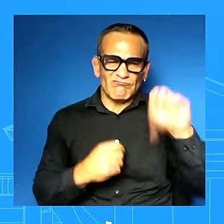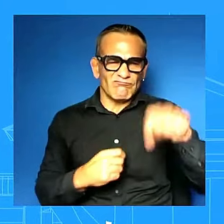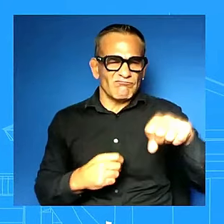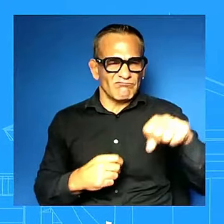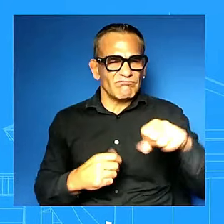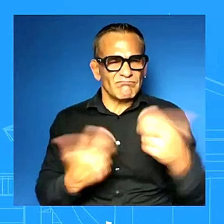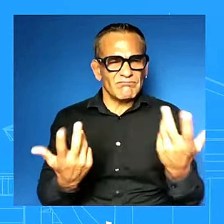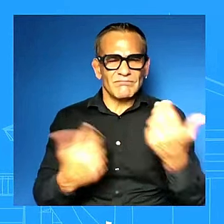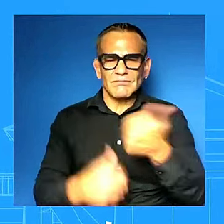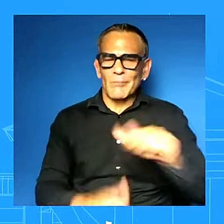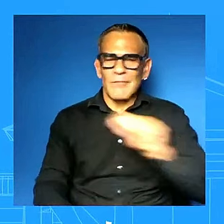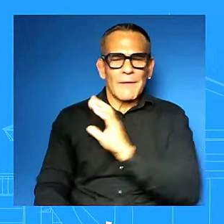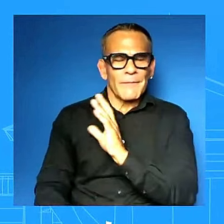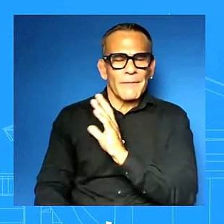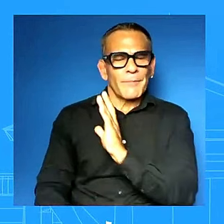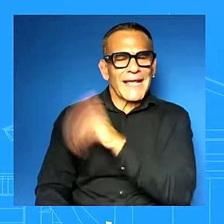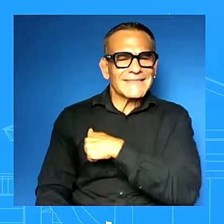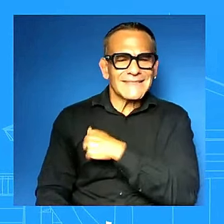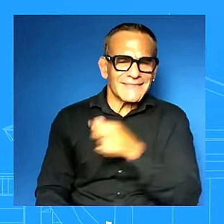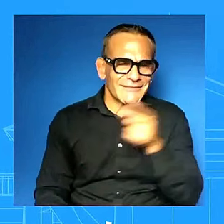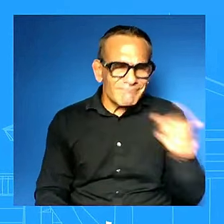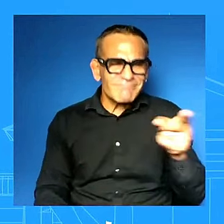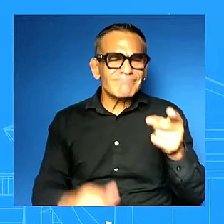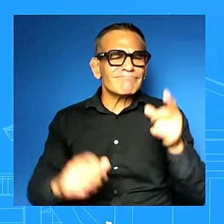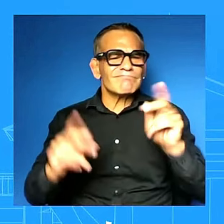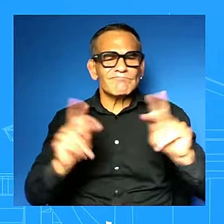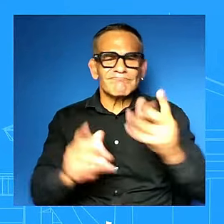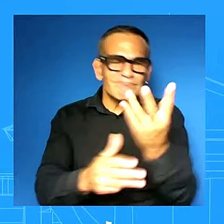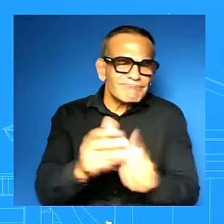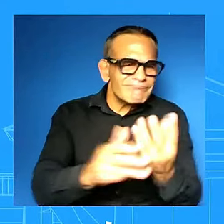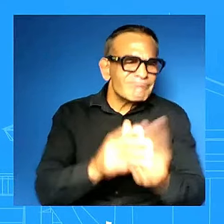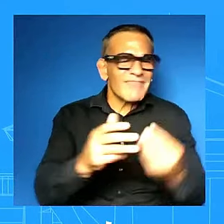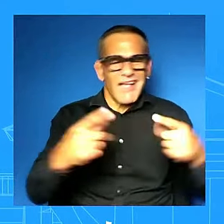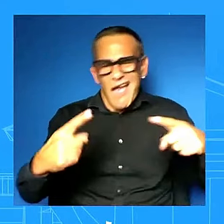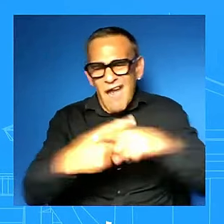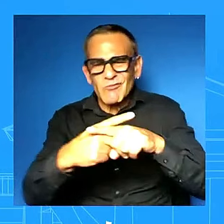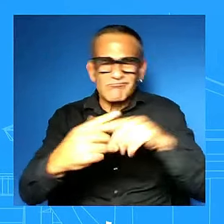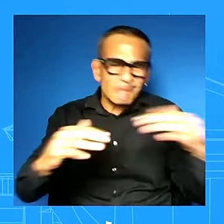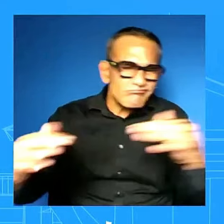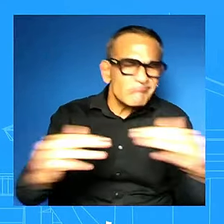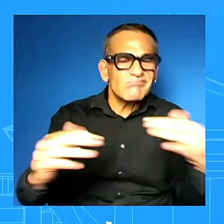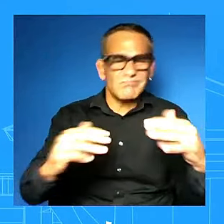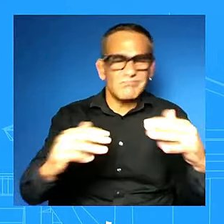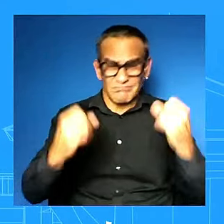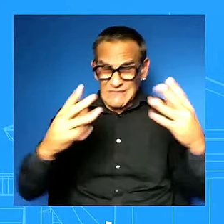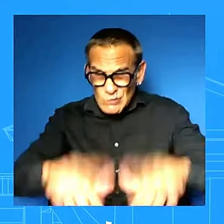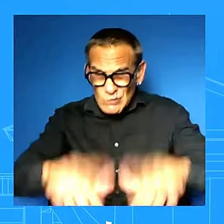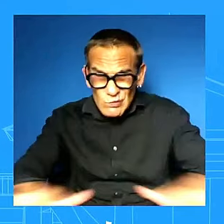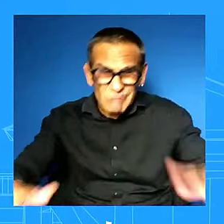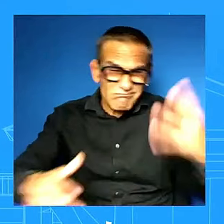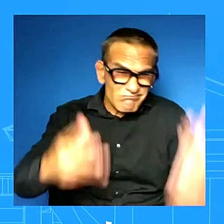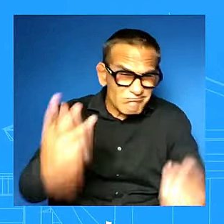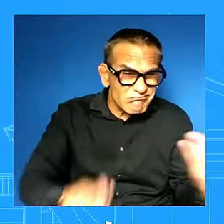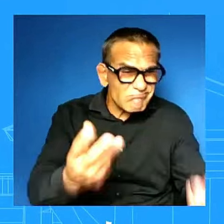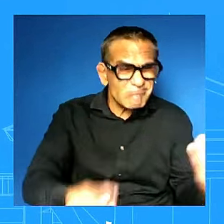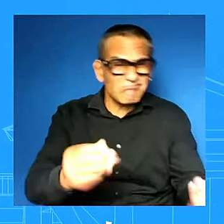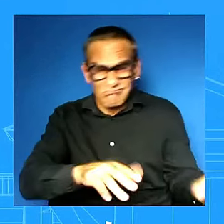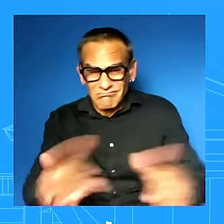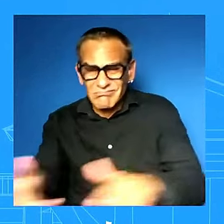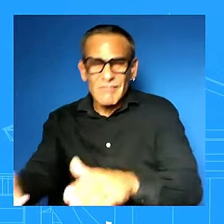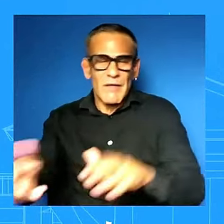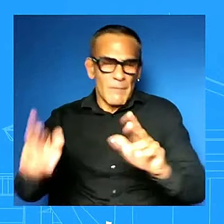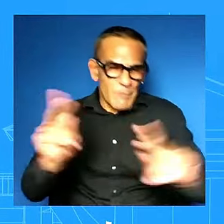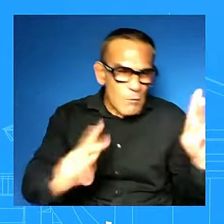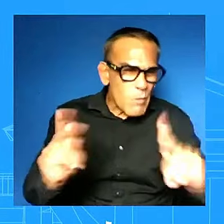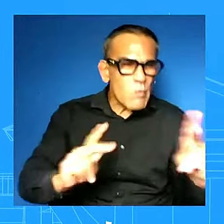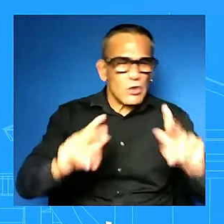conflict including children and for far too many far too many lives uh continue uh or have been lost and continued to be killed